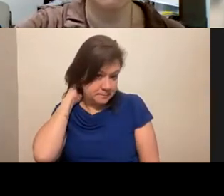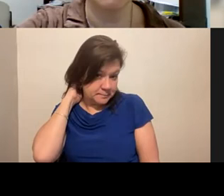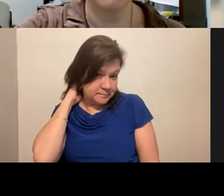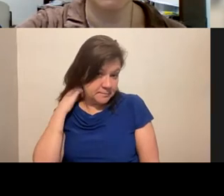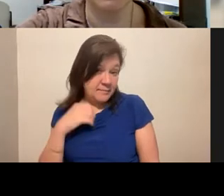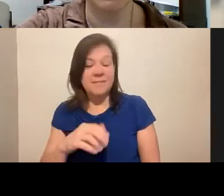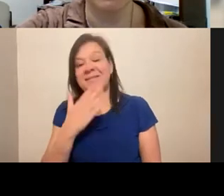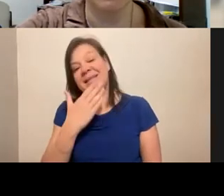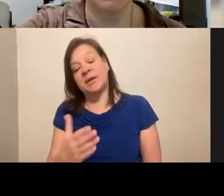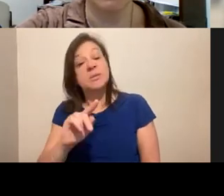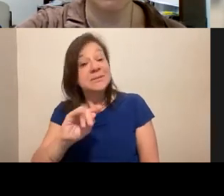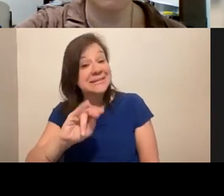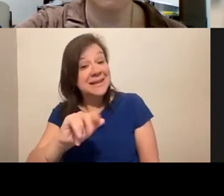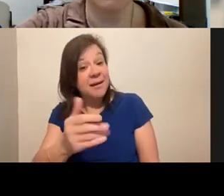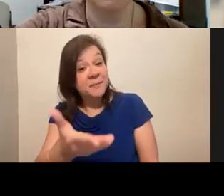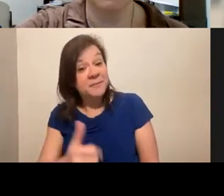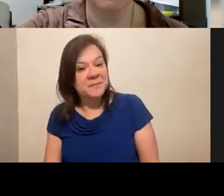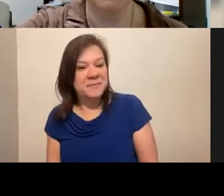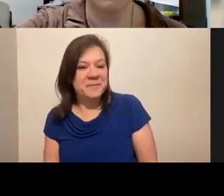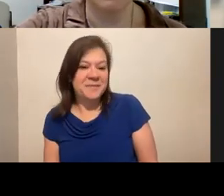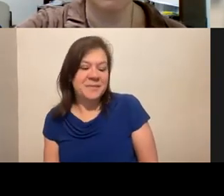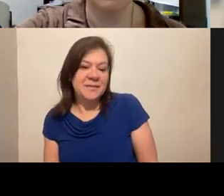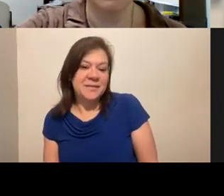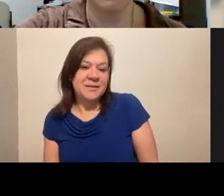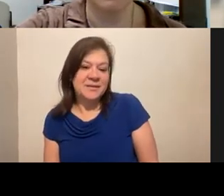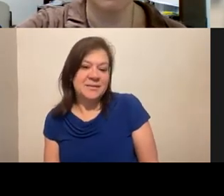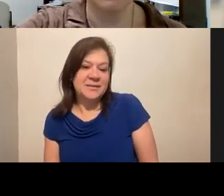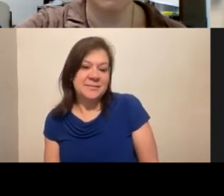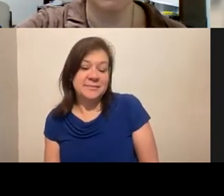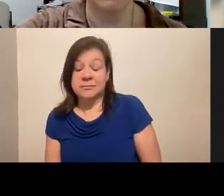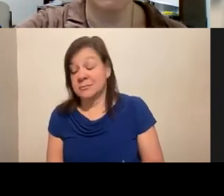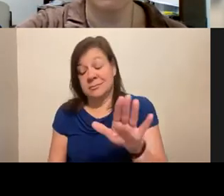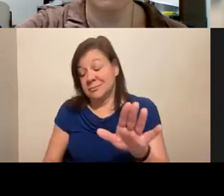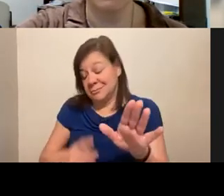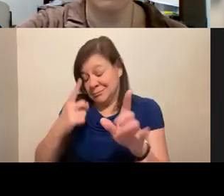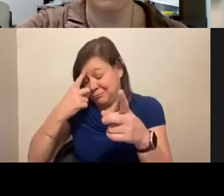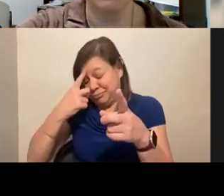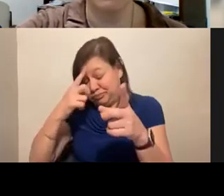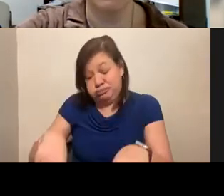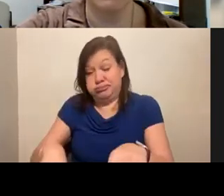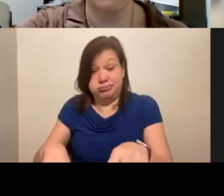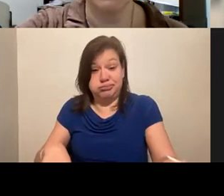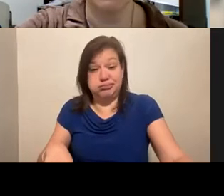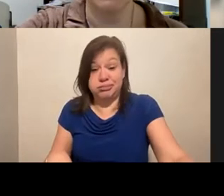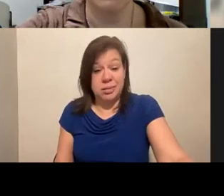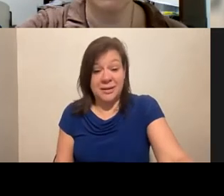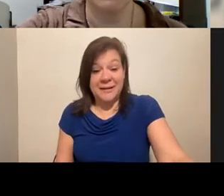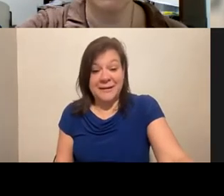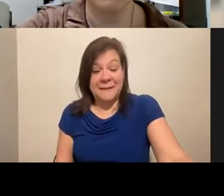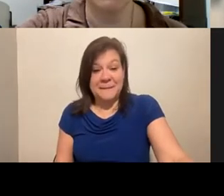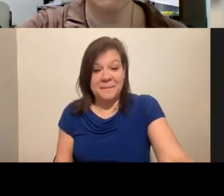Thank you. Yes, Tina. I totally echo that, Annie. So I